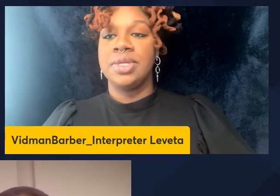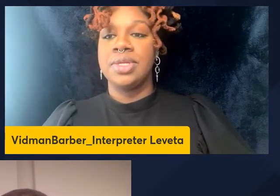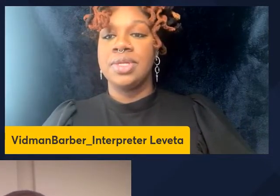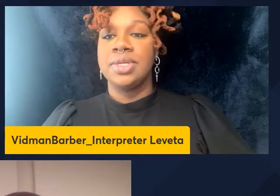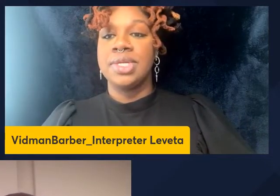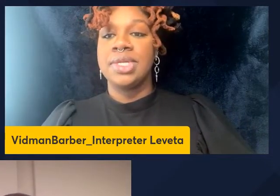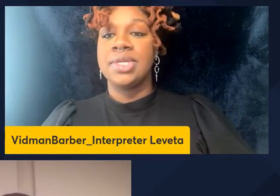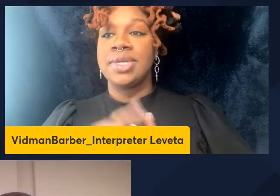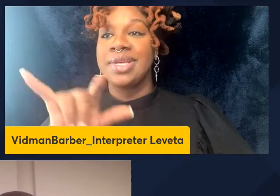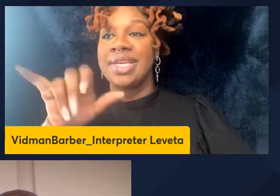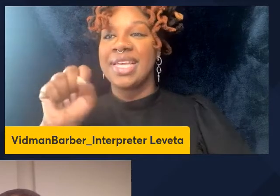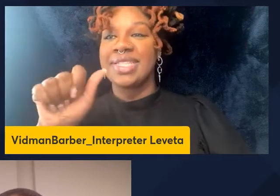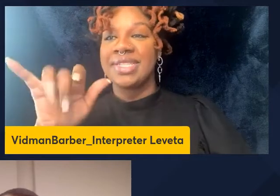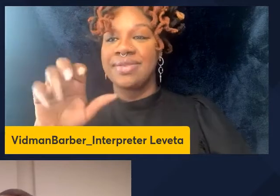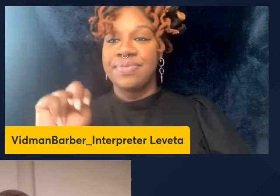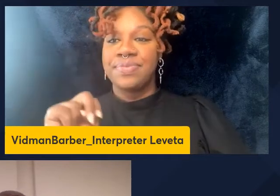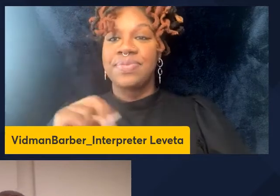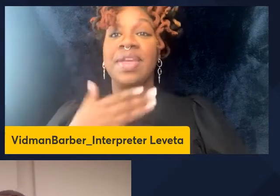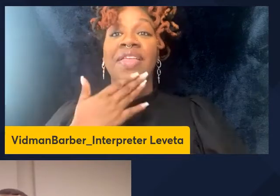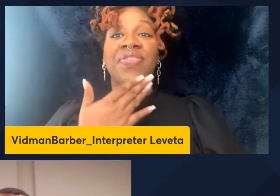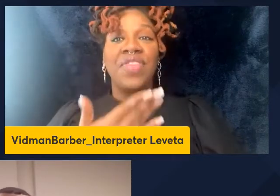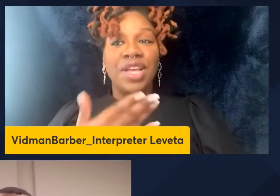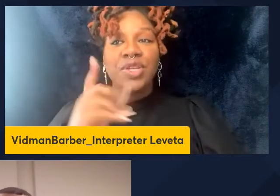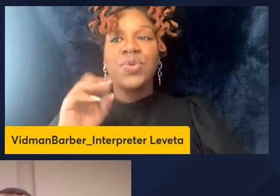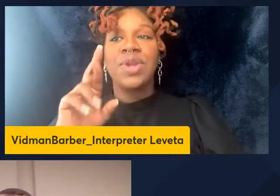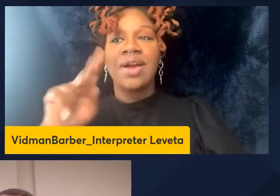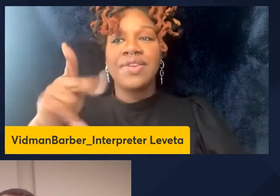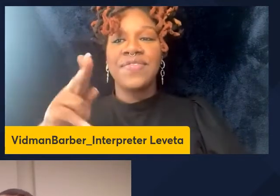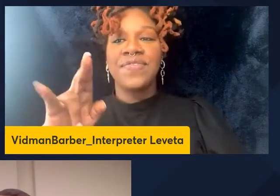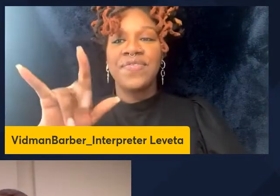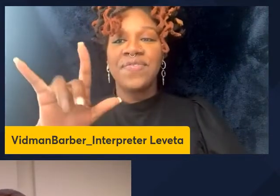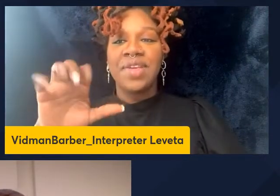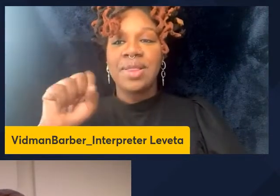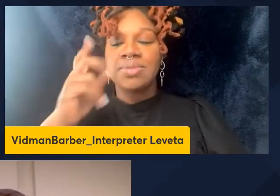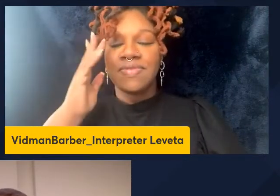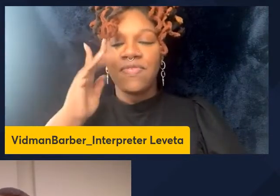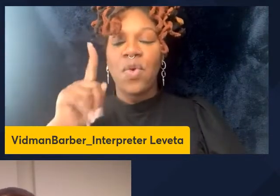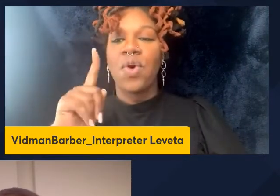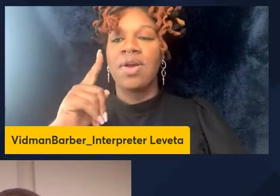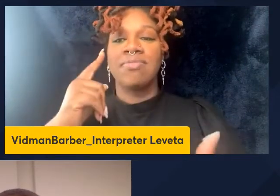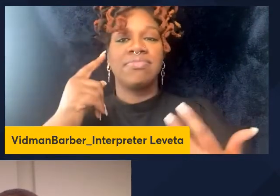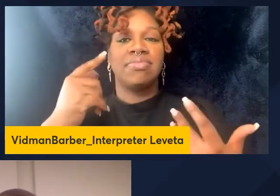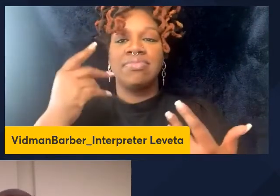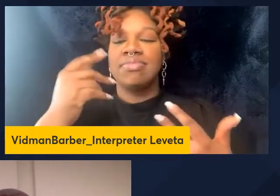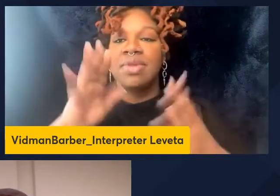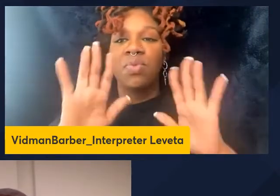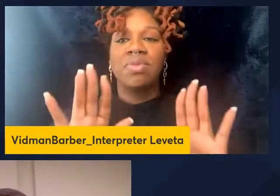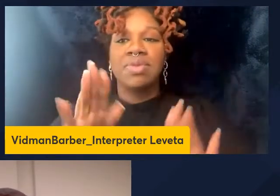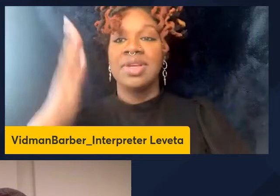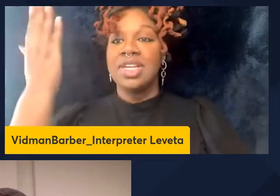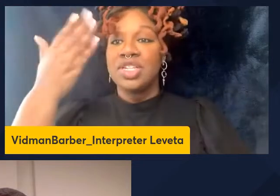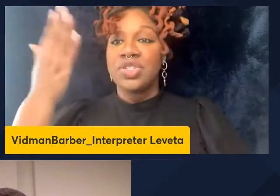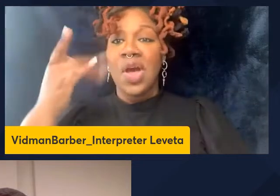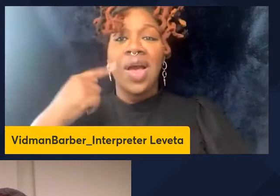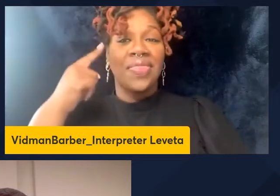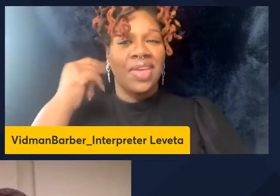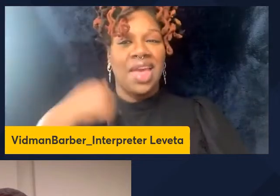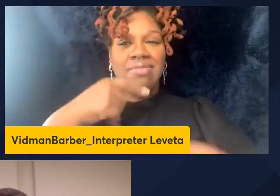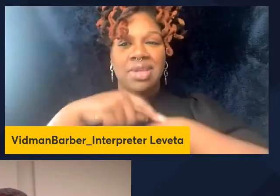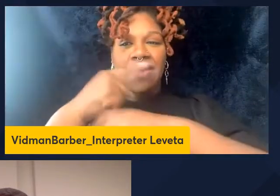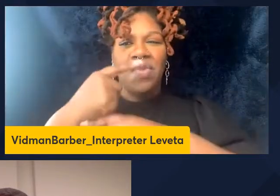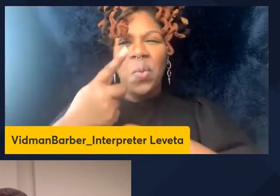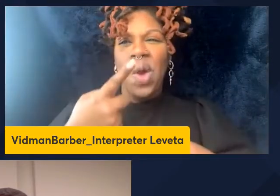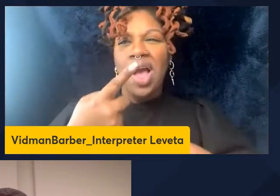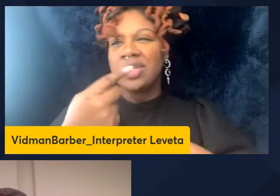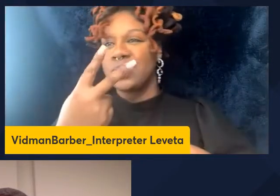Okay, thank you very much, Dr. Phillips, for such a fantastic and great talk. I think we have time for one or two